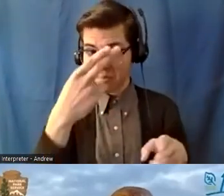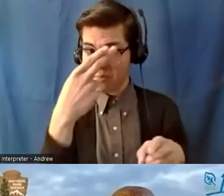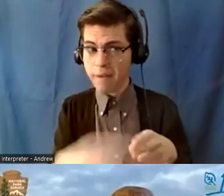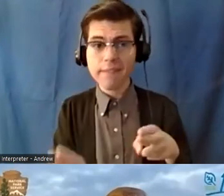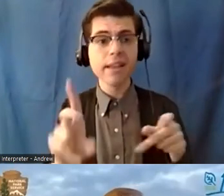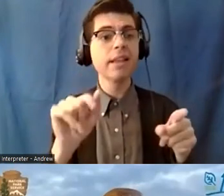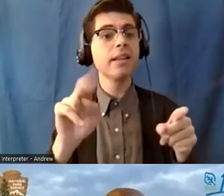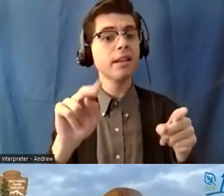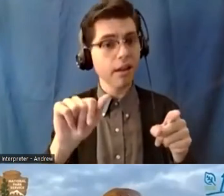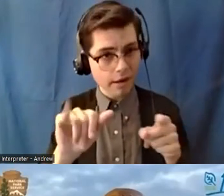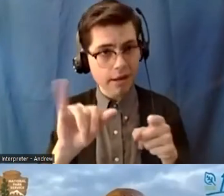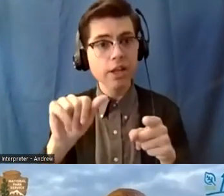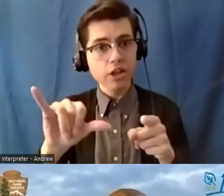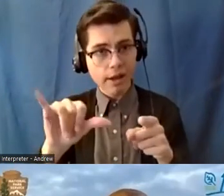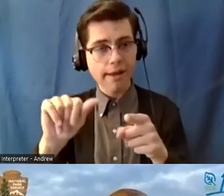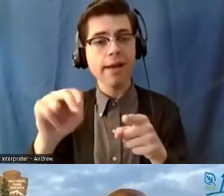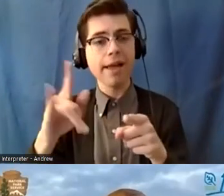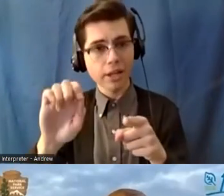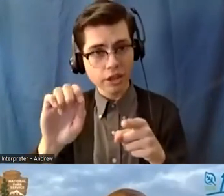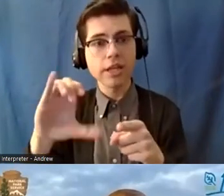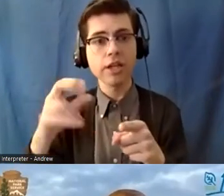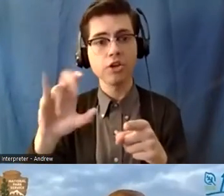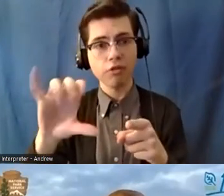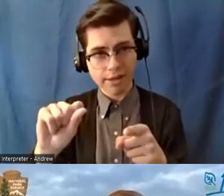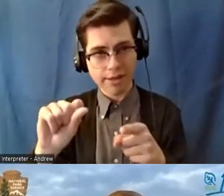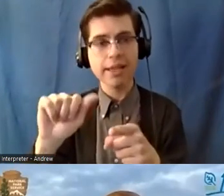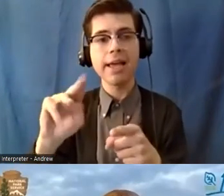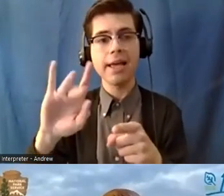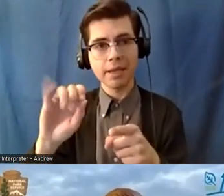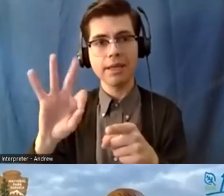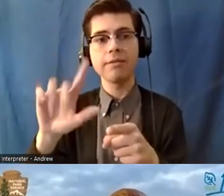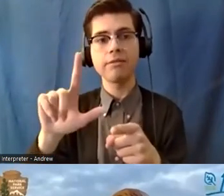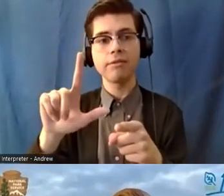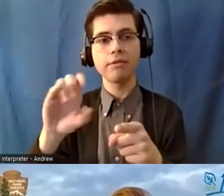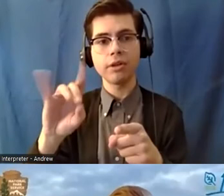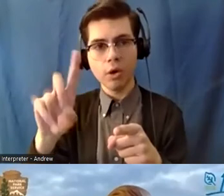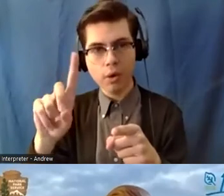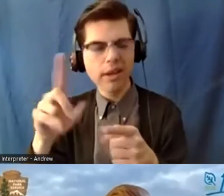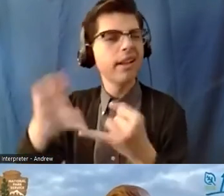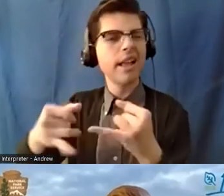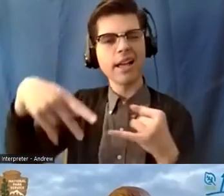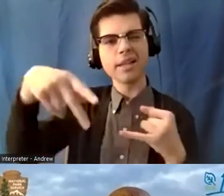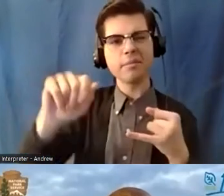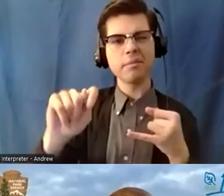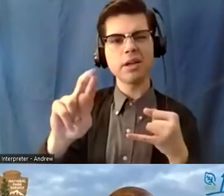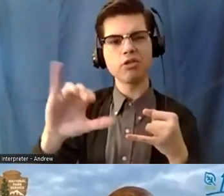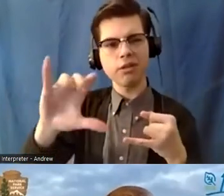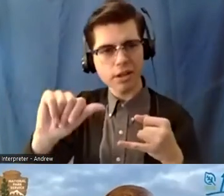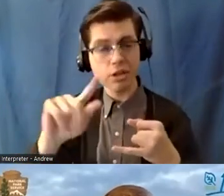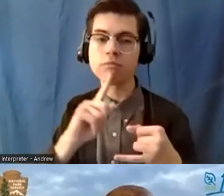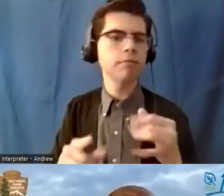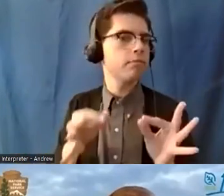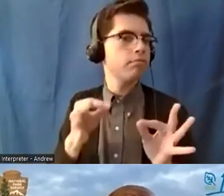jay angie chris amy floyd and lastly patricia so donna again real quick just a